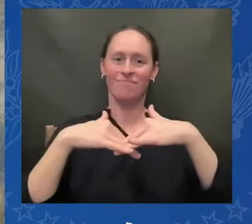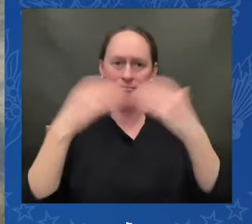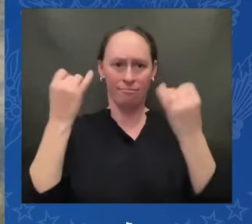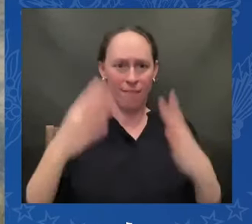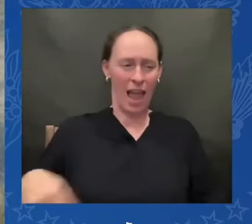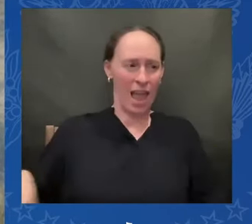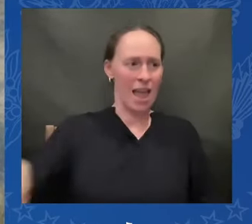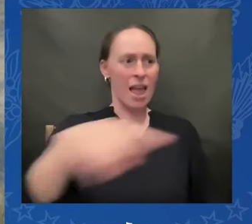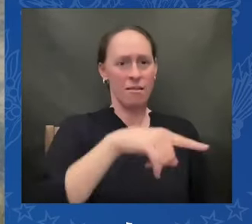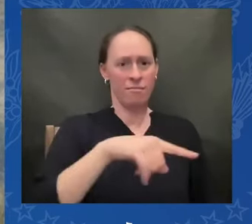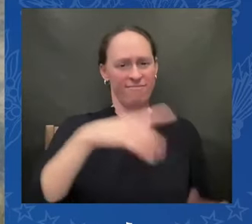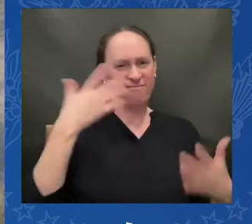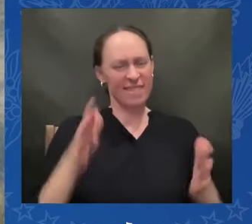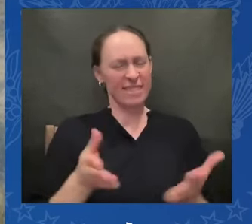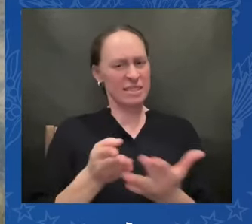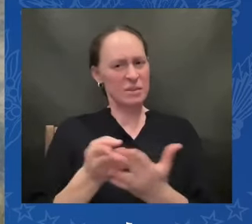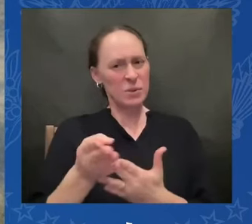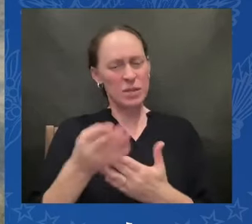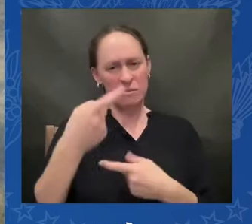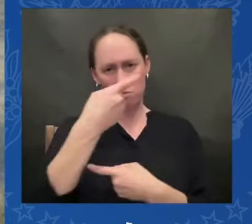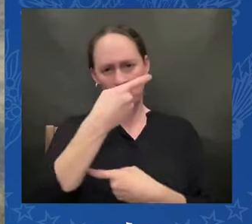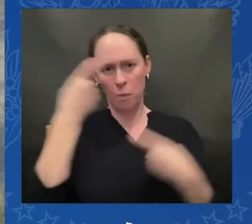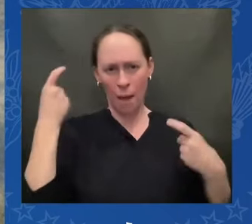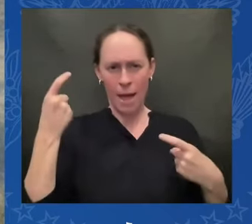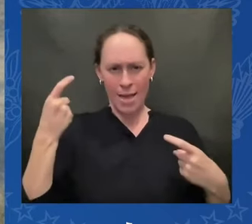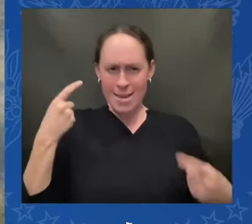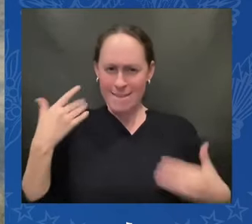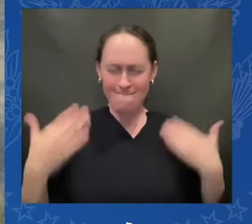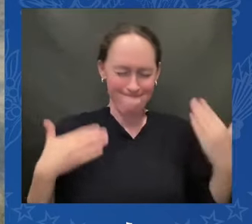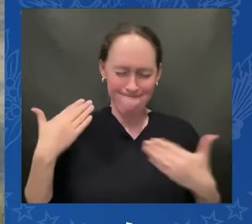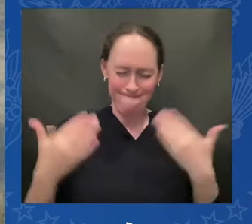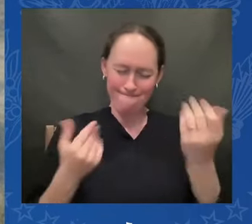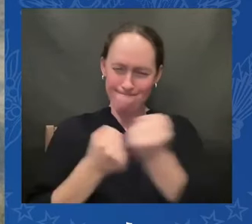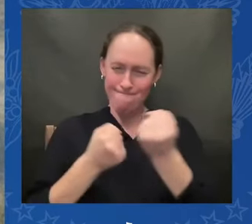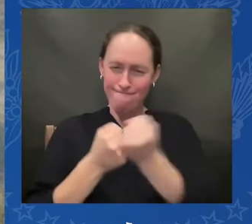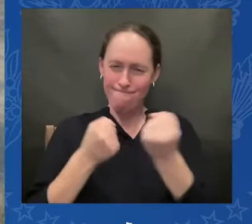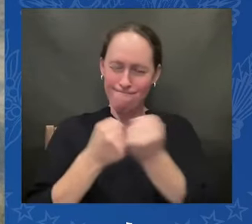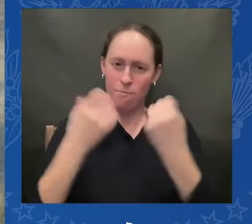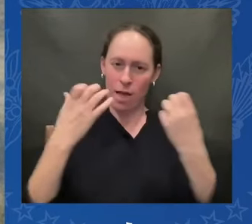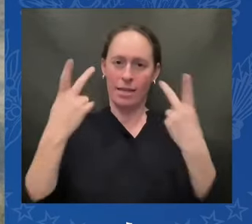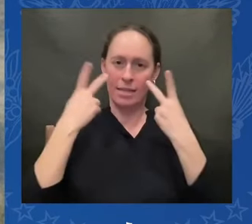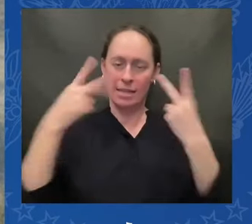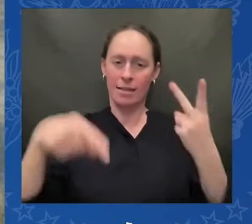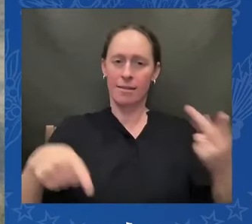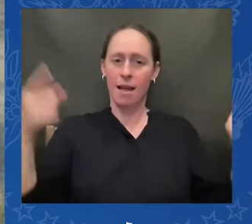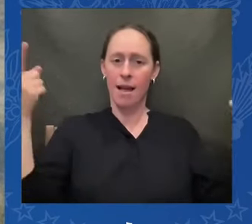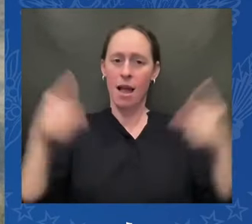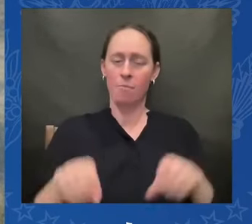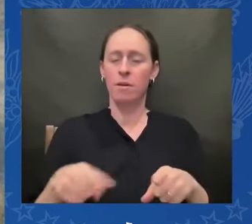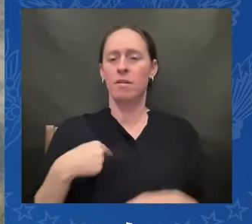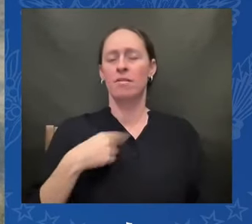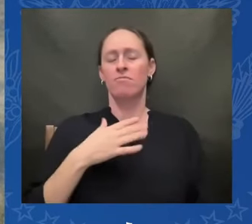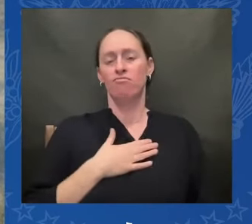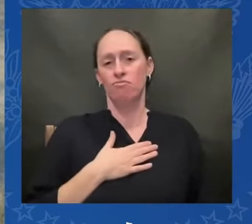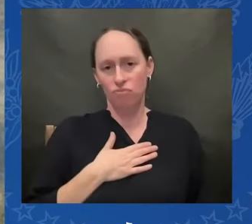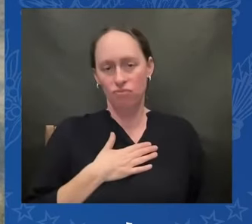initiative and i am incredibly grateful to my staff for everything they have done